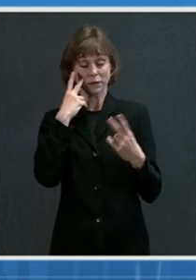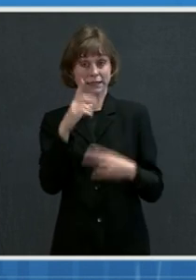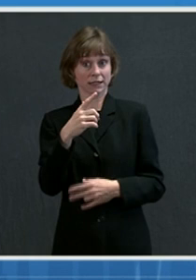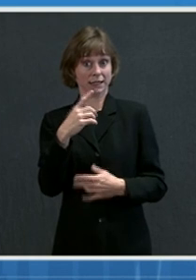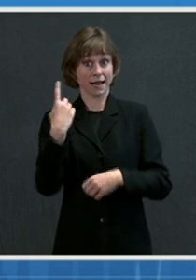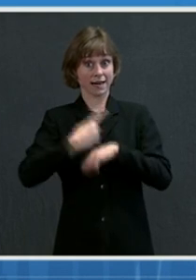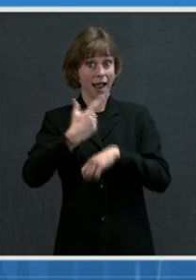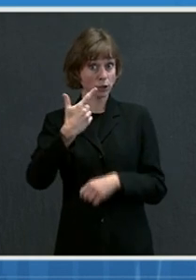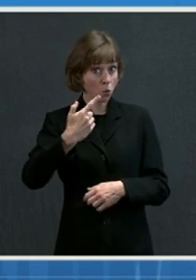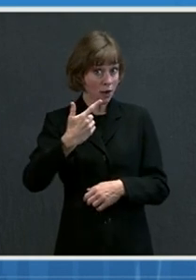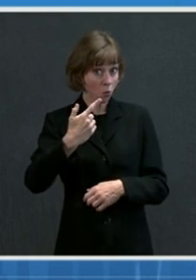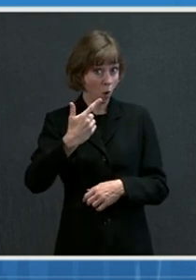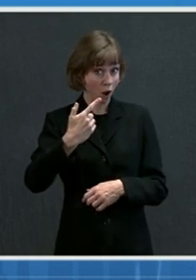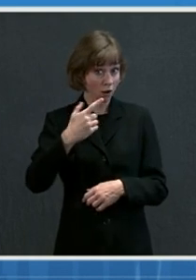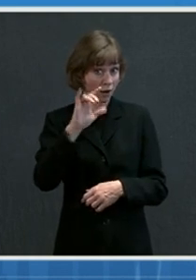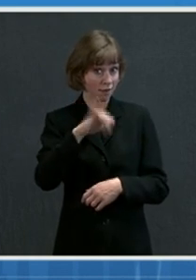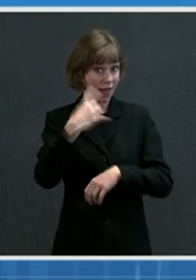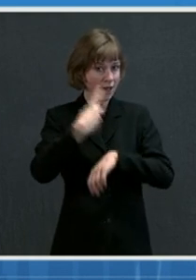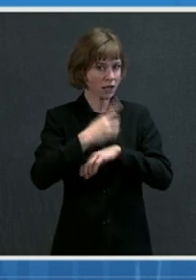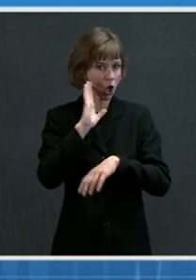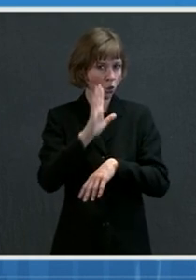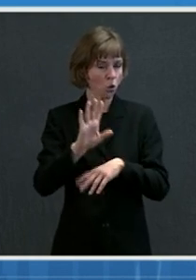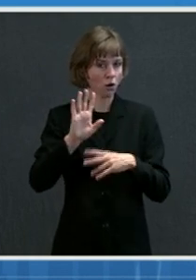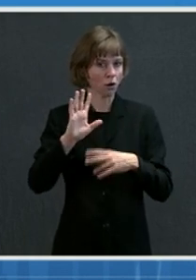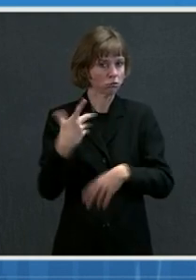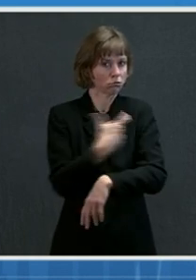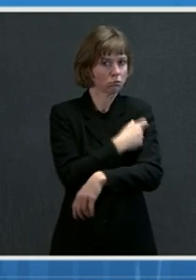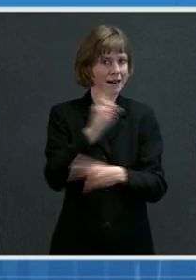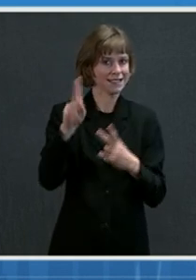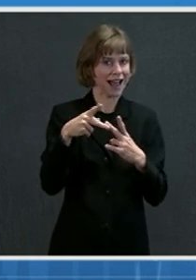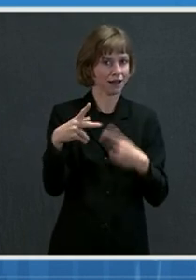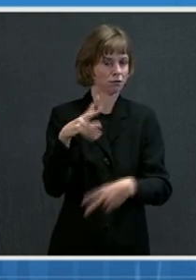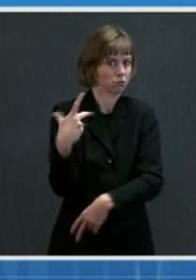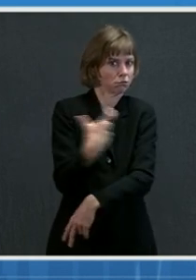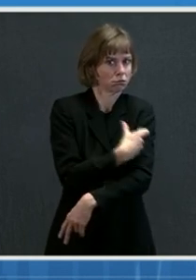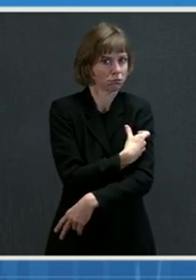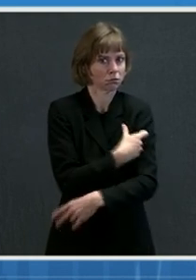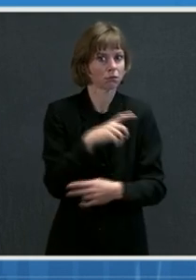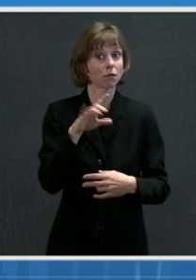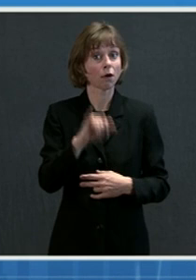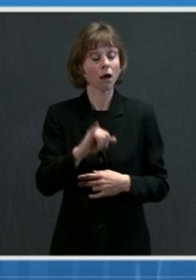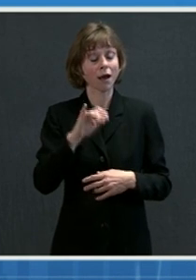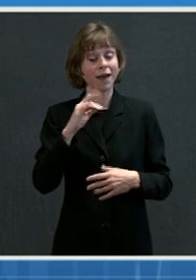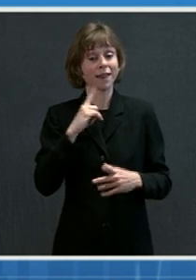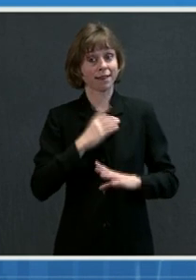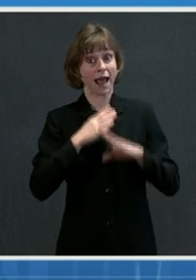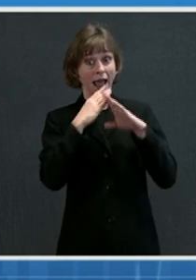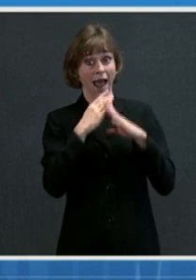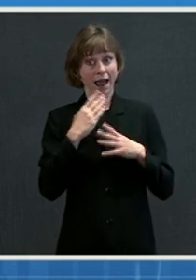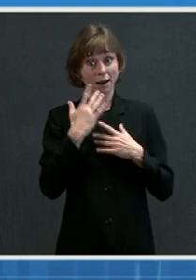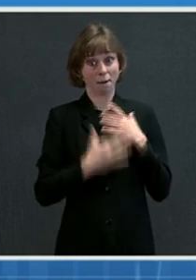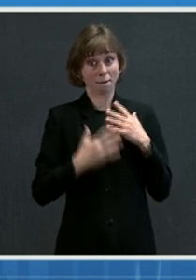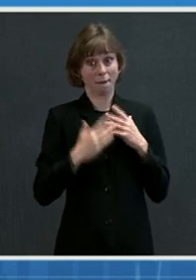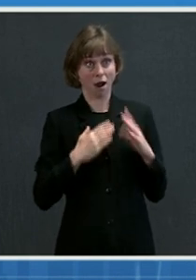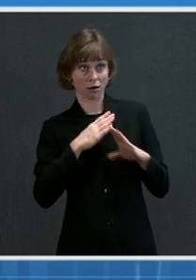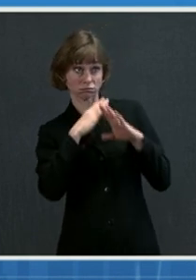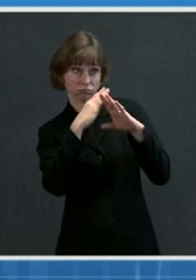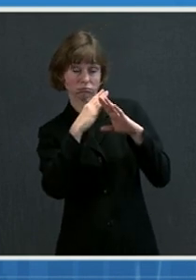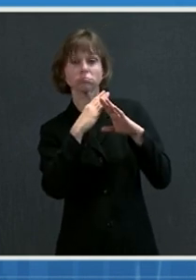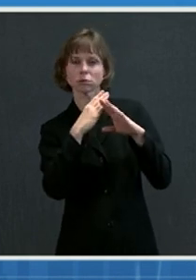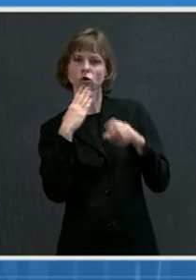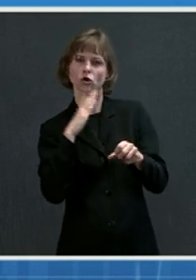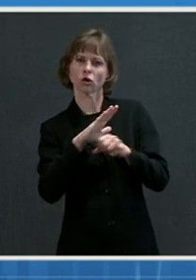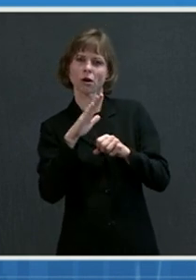which is at the time that you would be giving the second dose, the antibody titers that are there are good enough to suppress